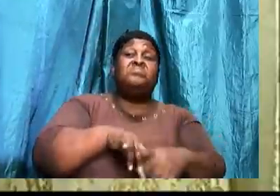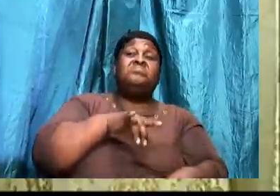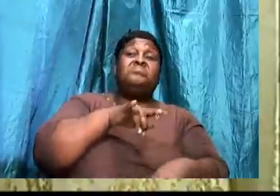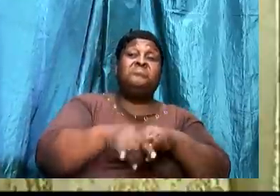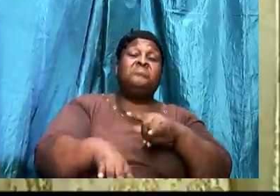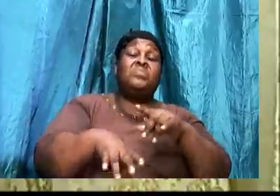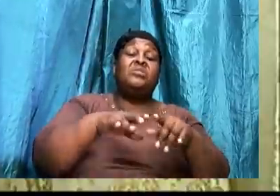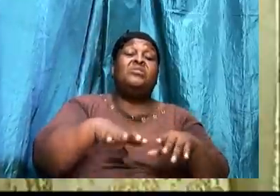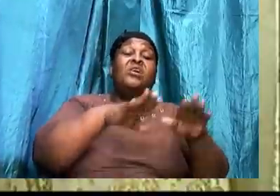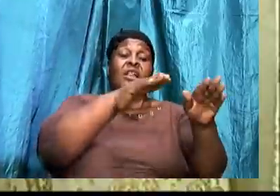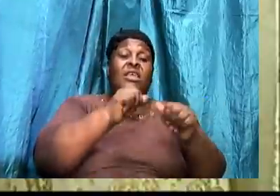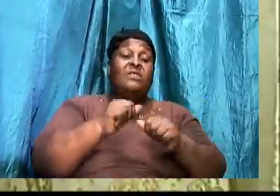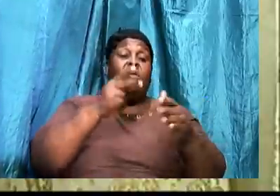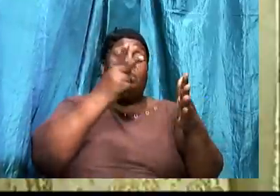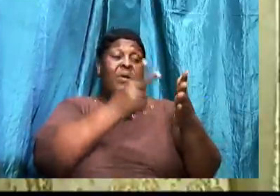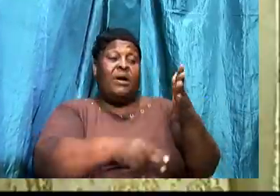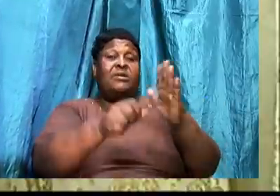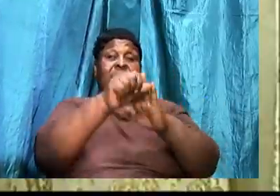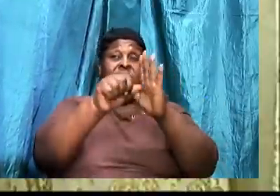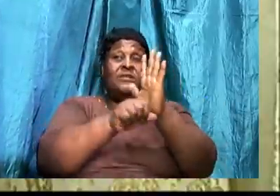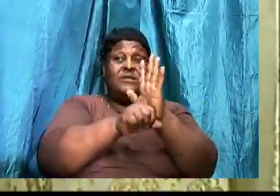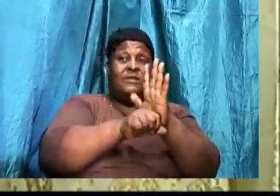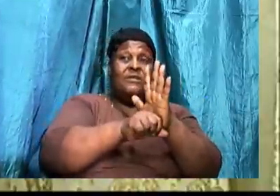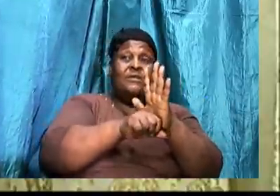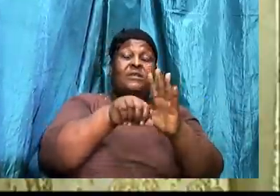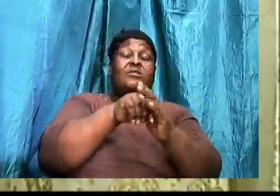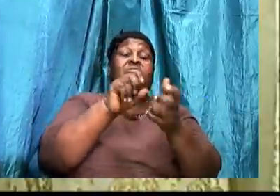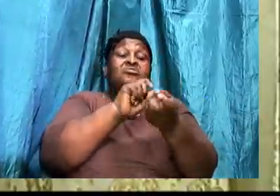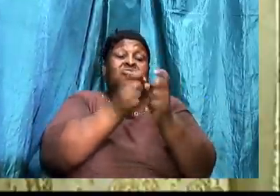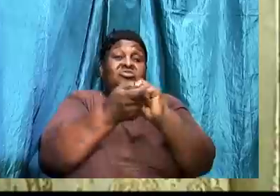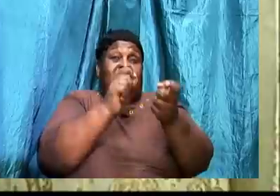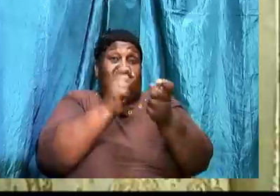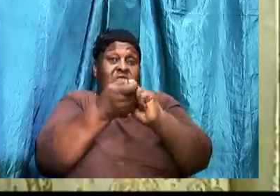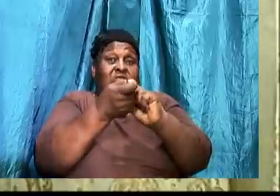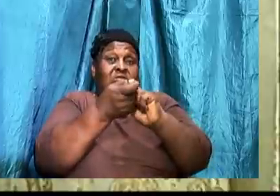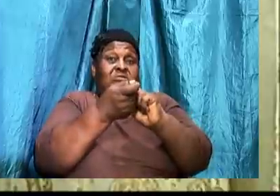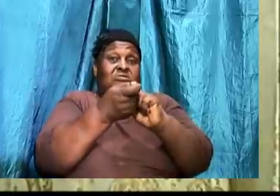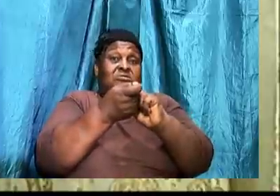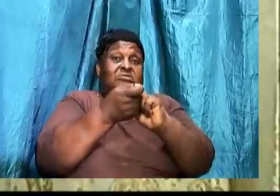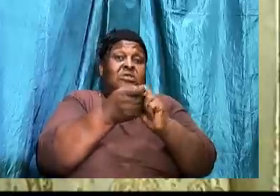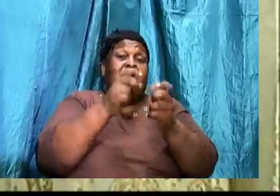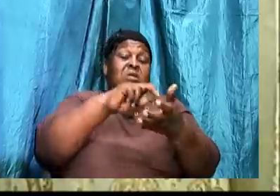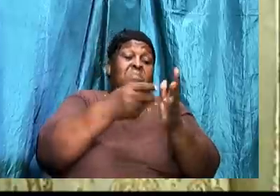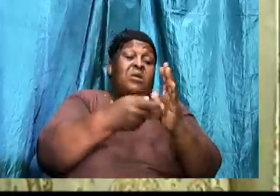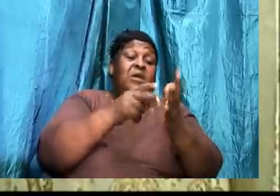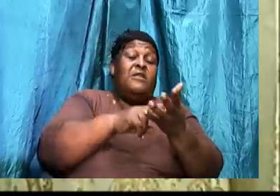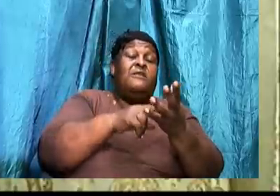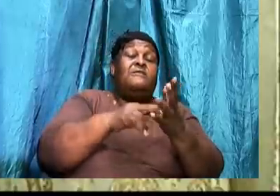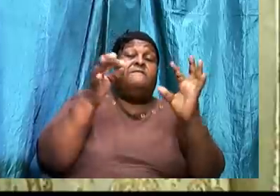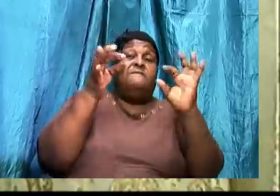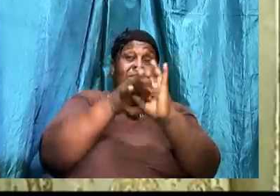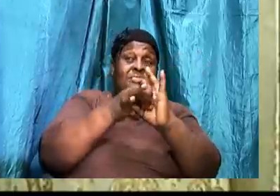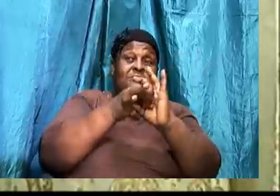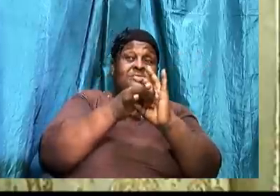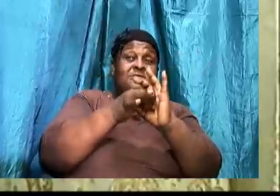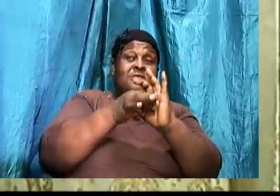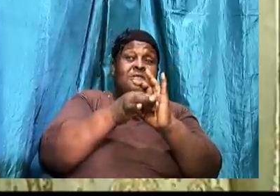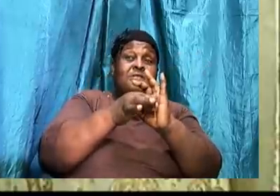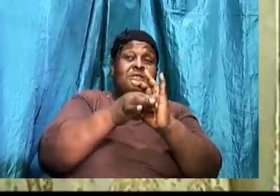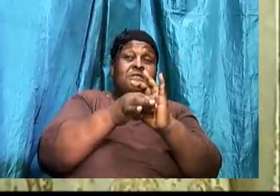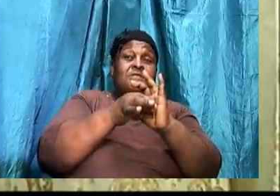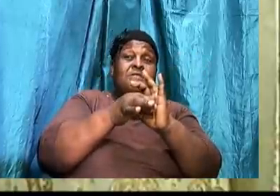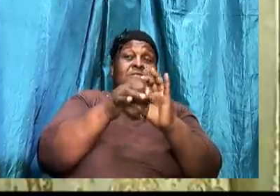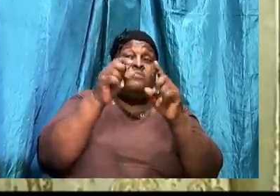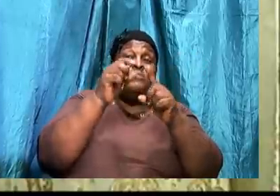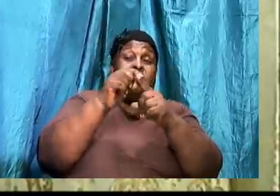of scripture. In order to twist its meaning. To fit his agenda. We've seen